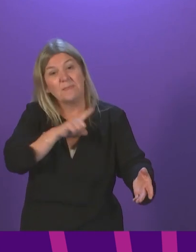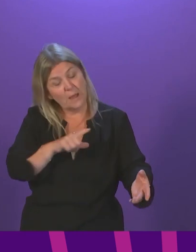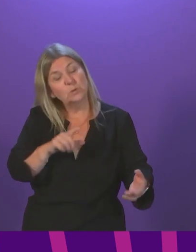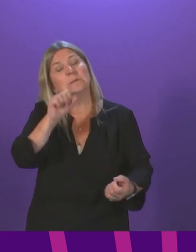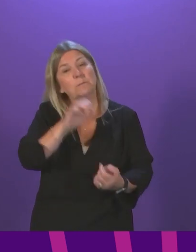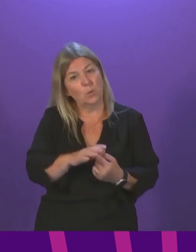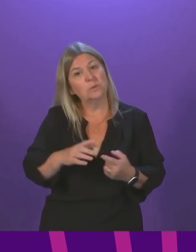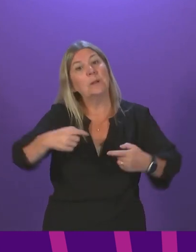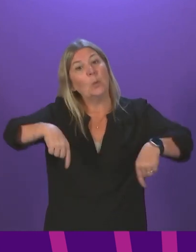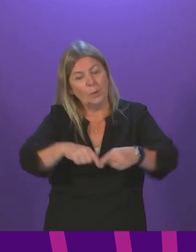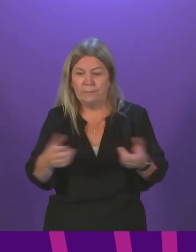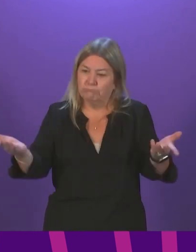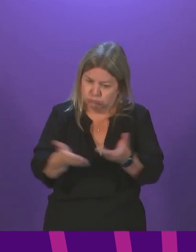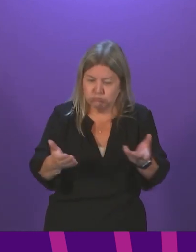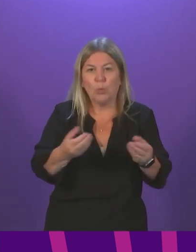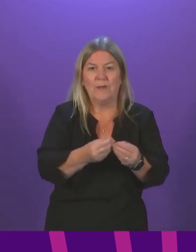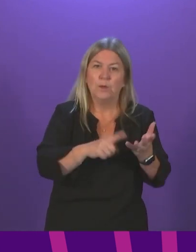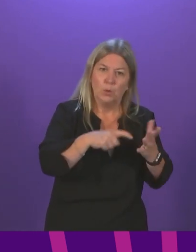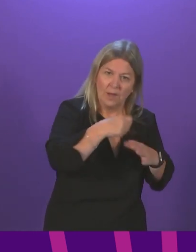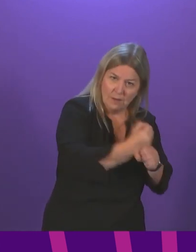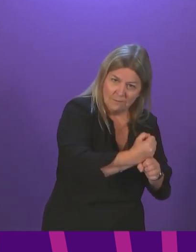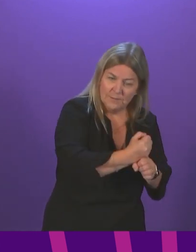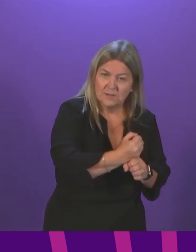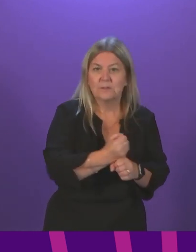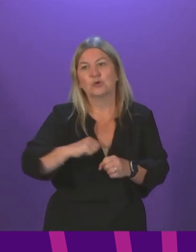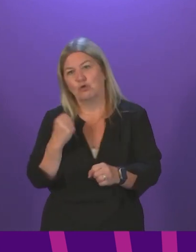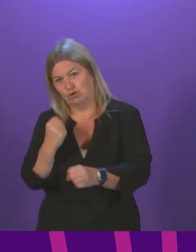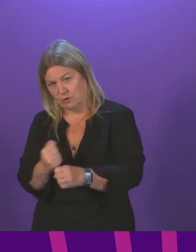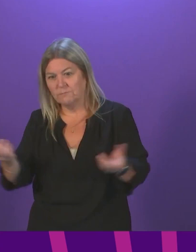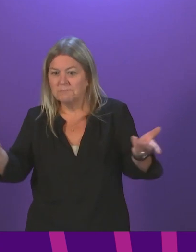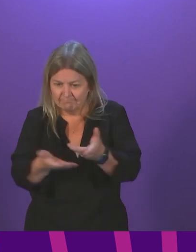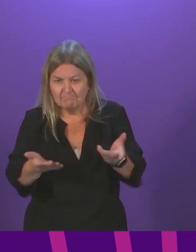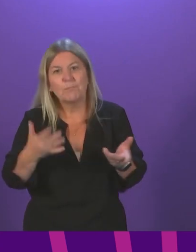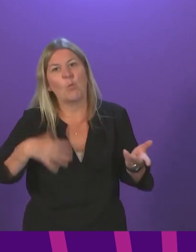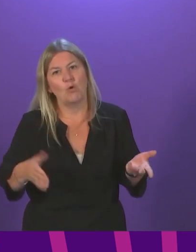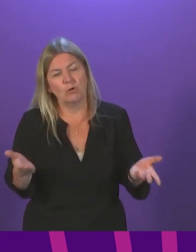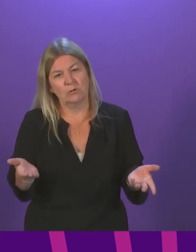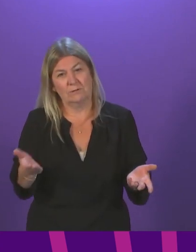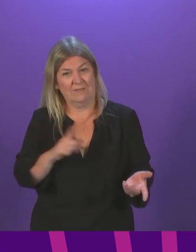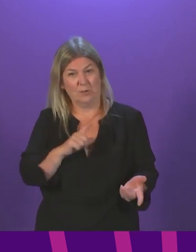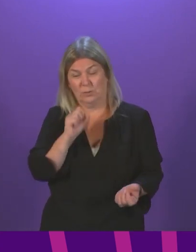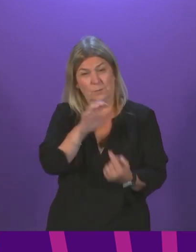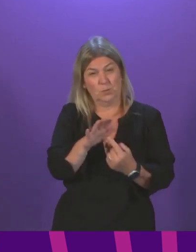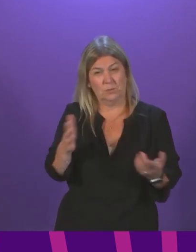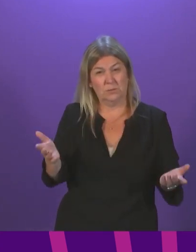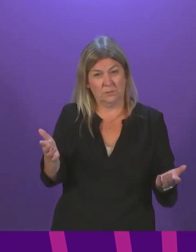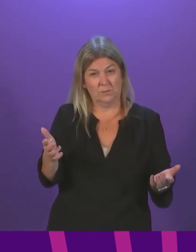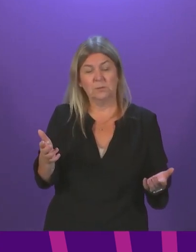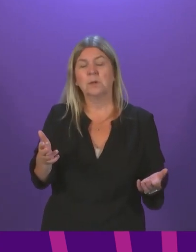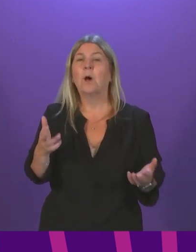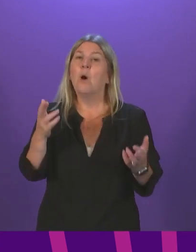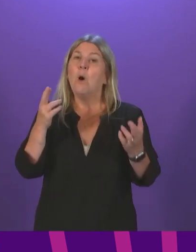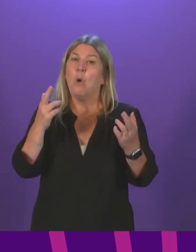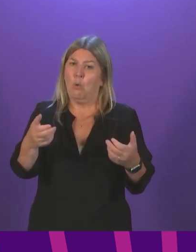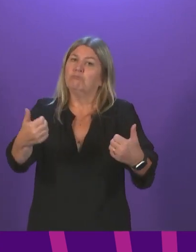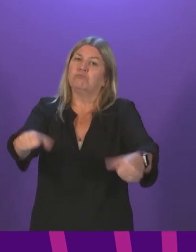important here. We hope and expect that there will be a solution in place soon and we'll make the details of that known. But it's in